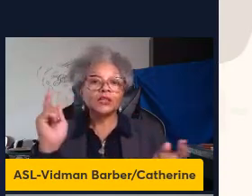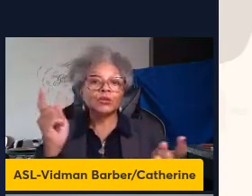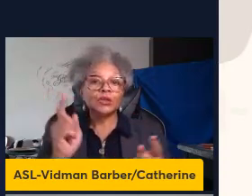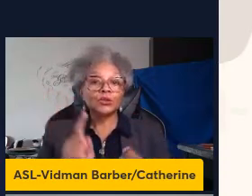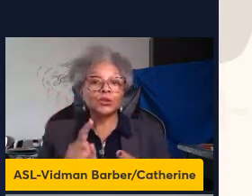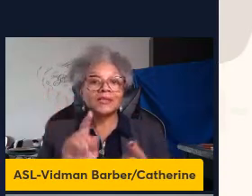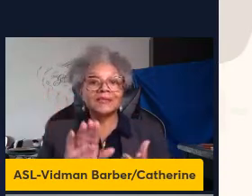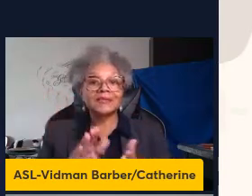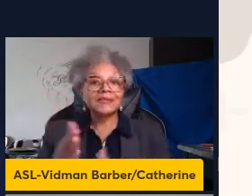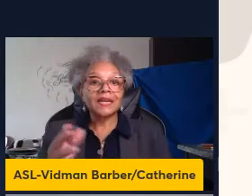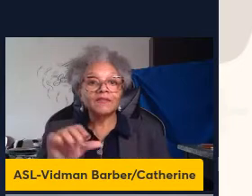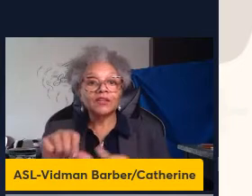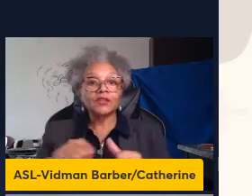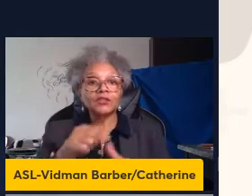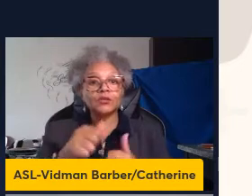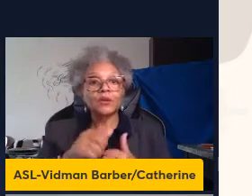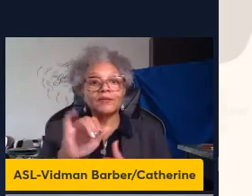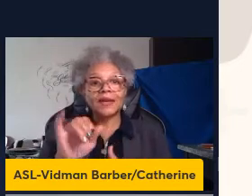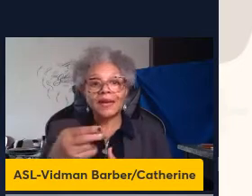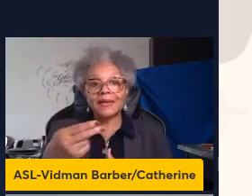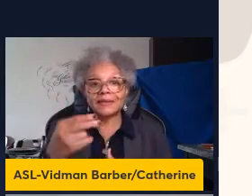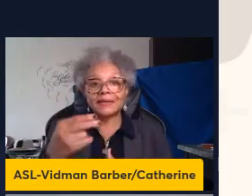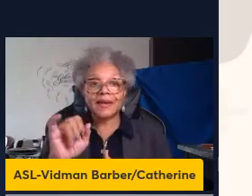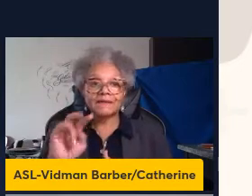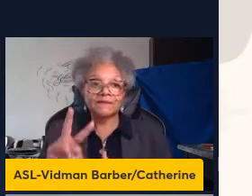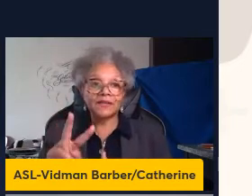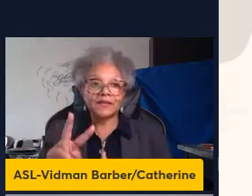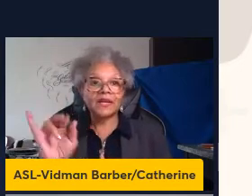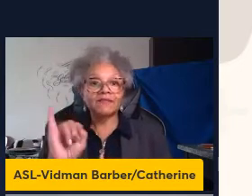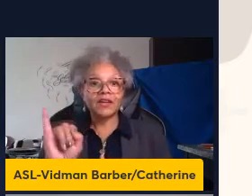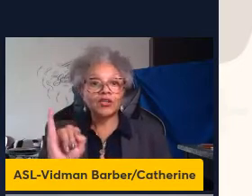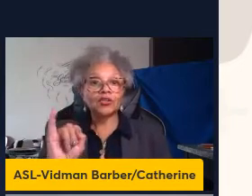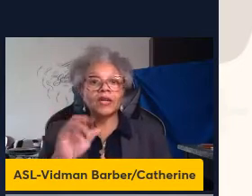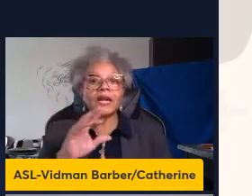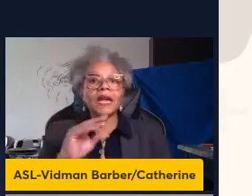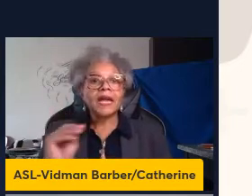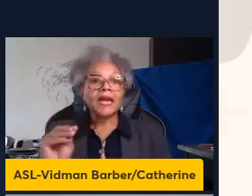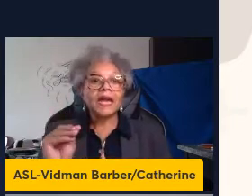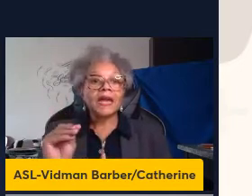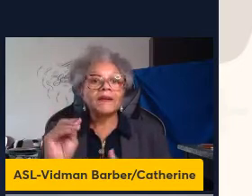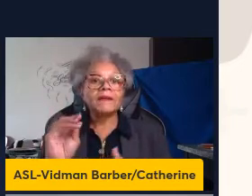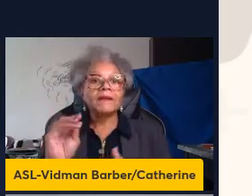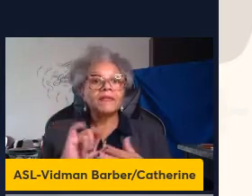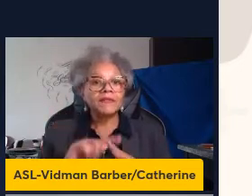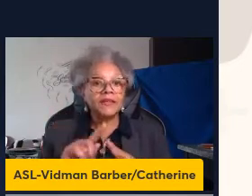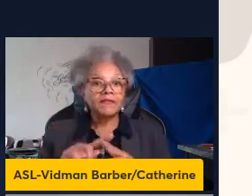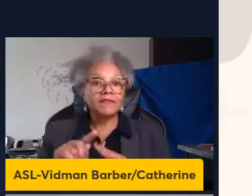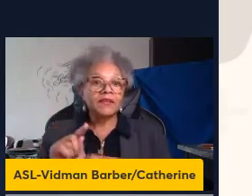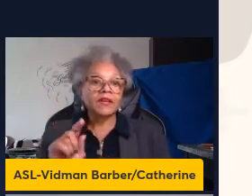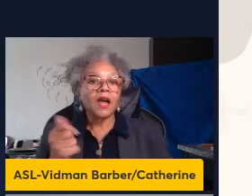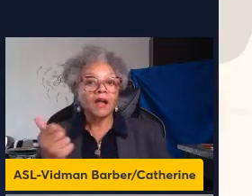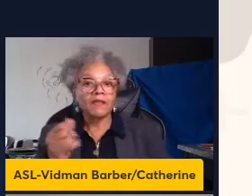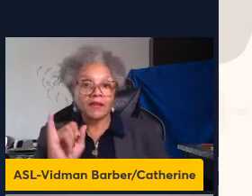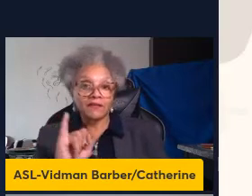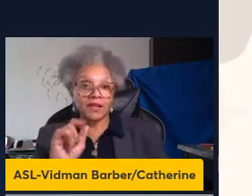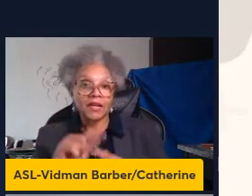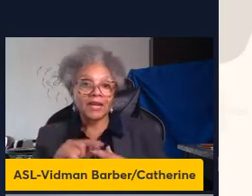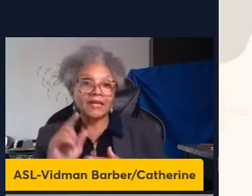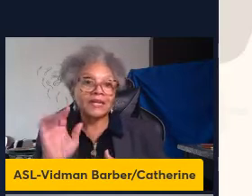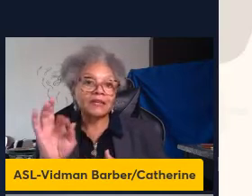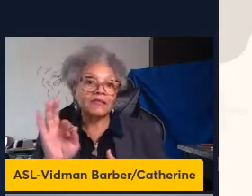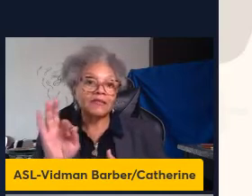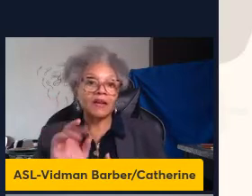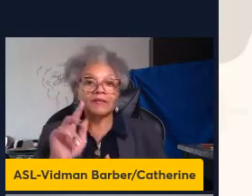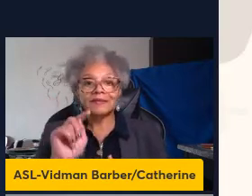associated with HIV infection and the risk of developing opportunistic infections however in a fraction of TB